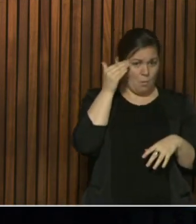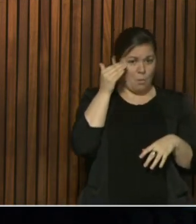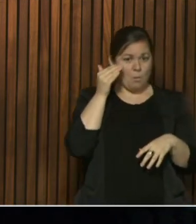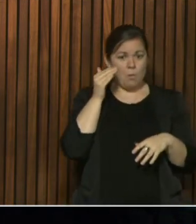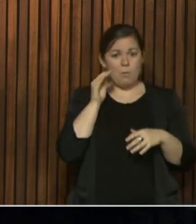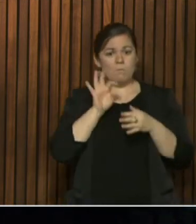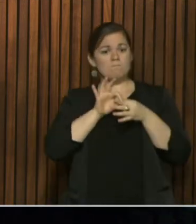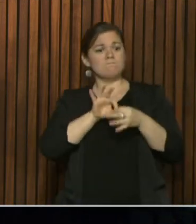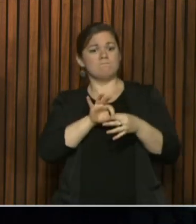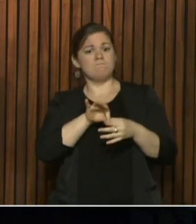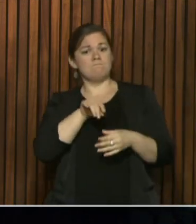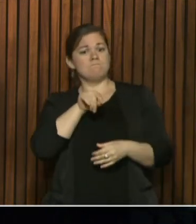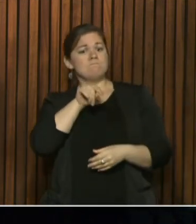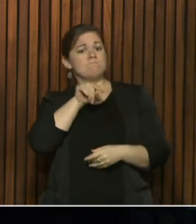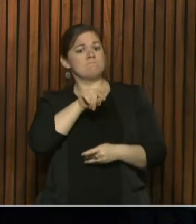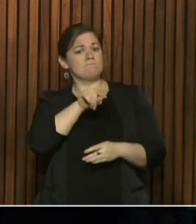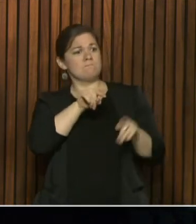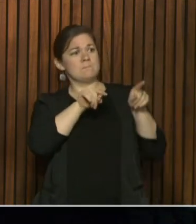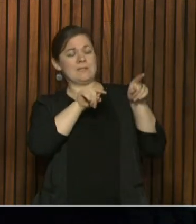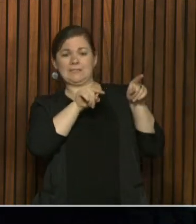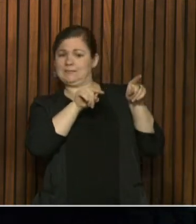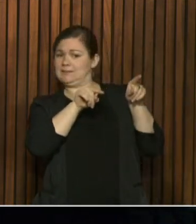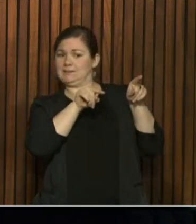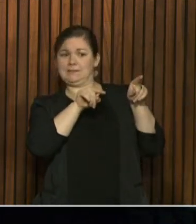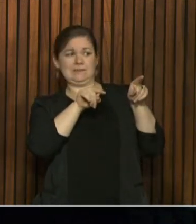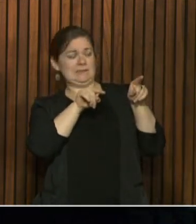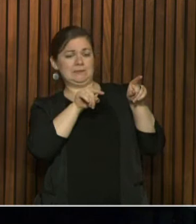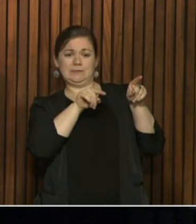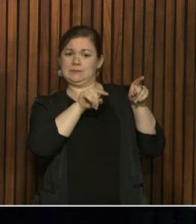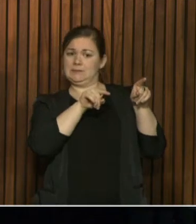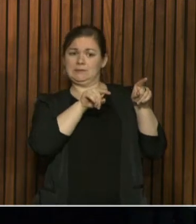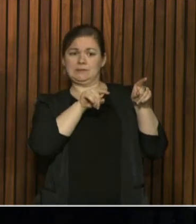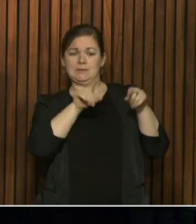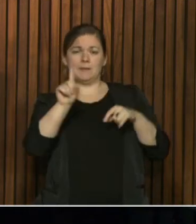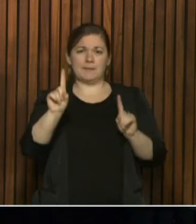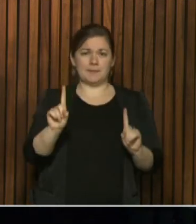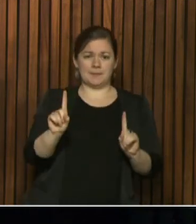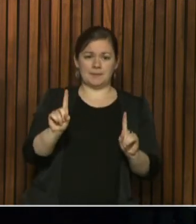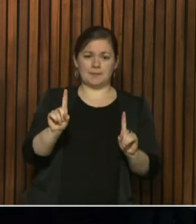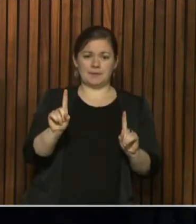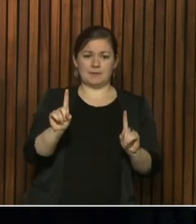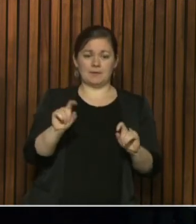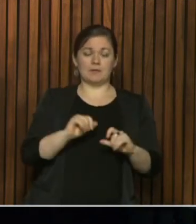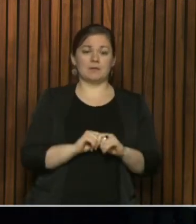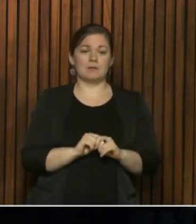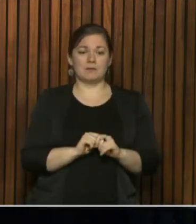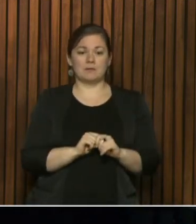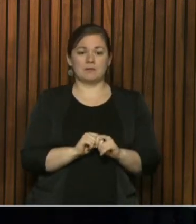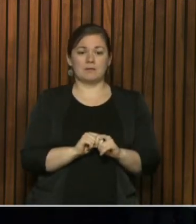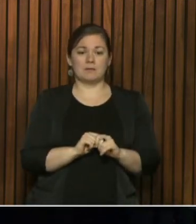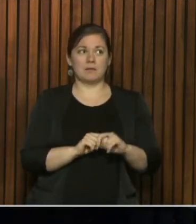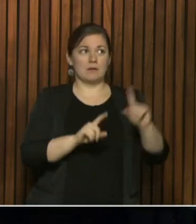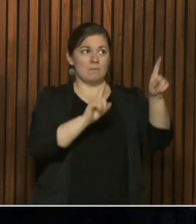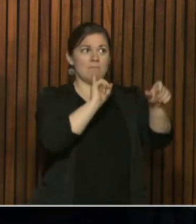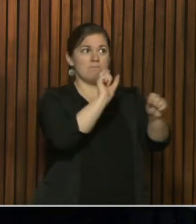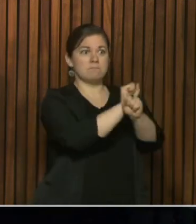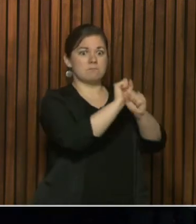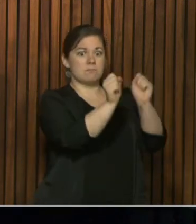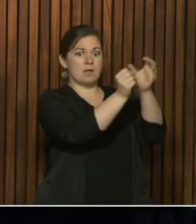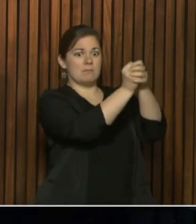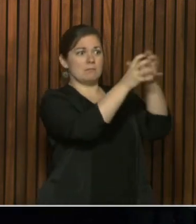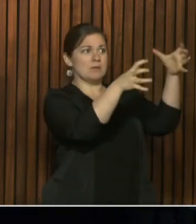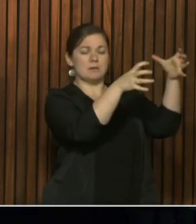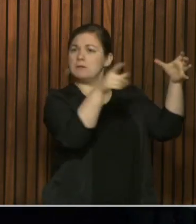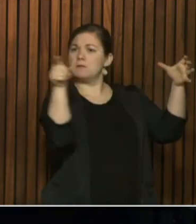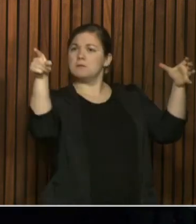that can be turned around? Is that something that resources can be significantly shifted from one place to another